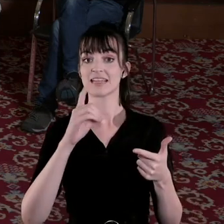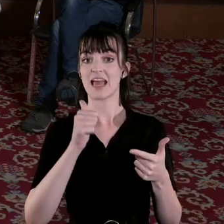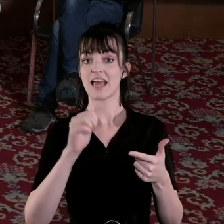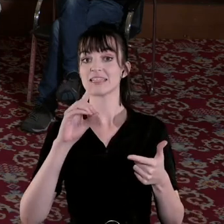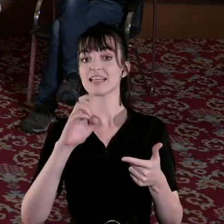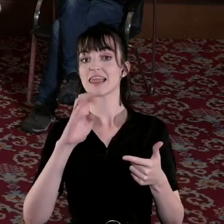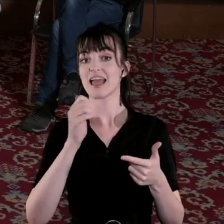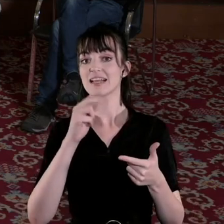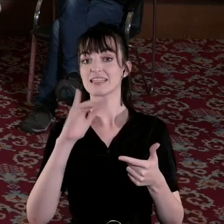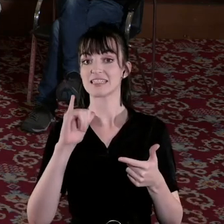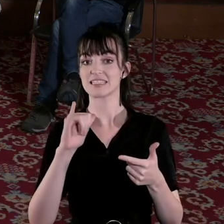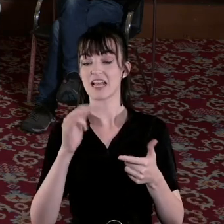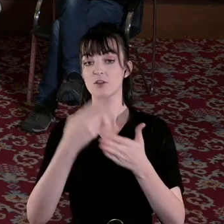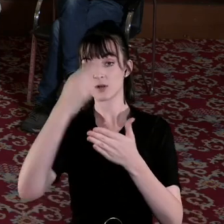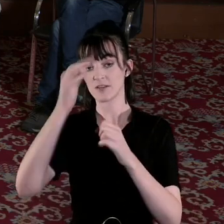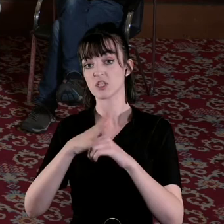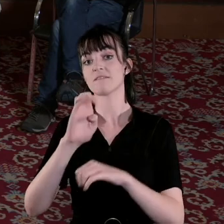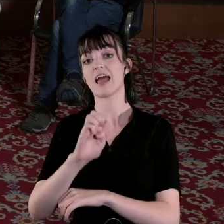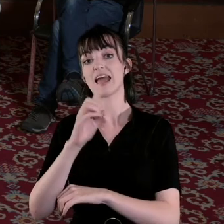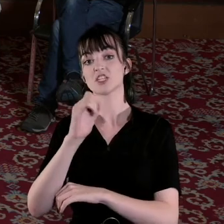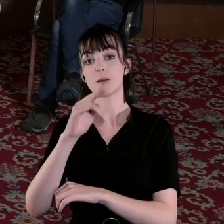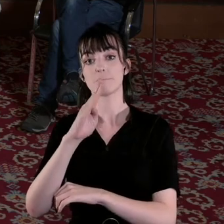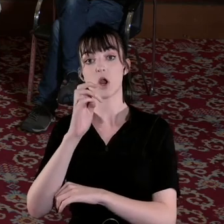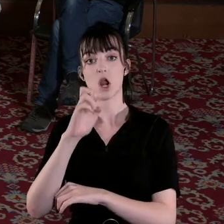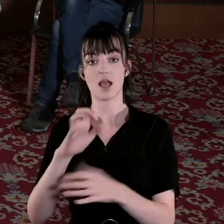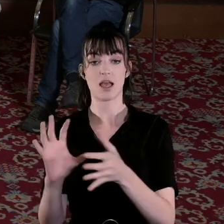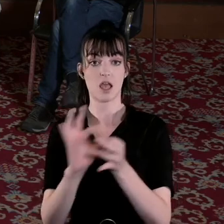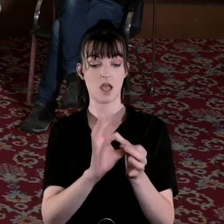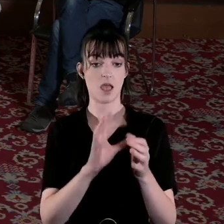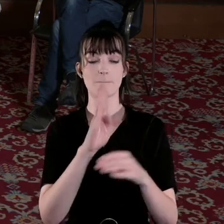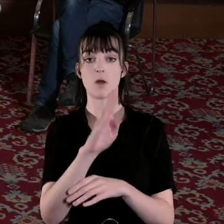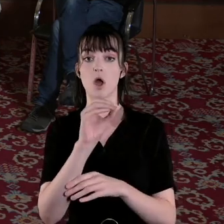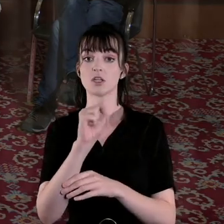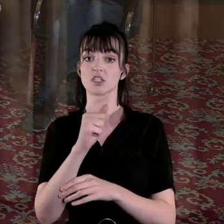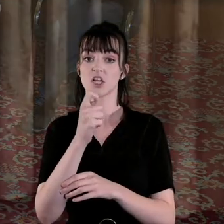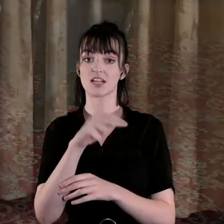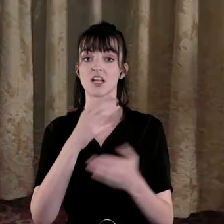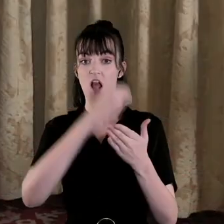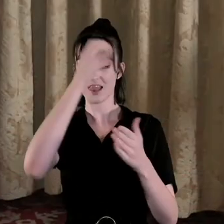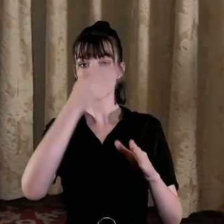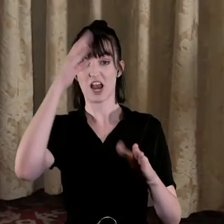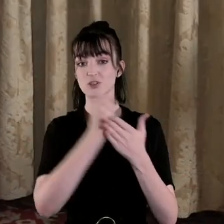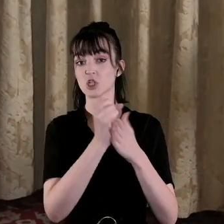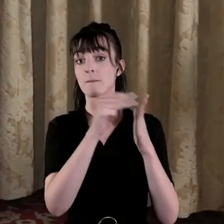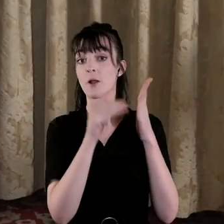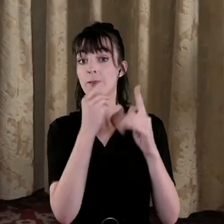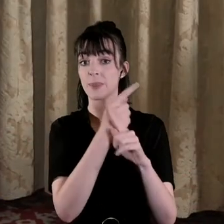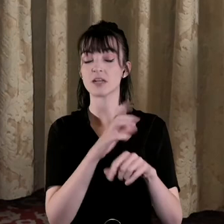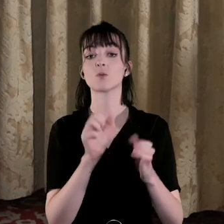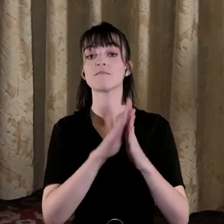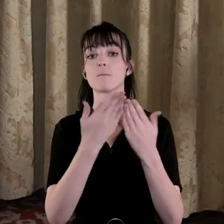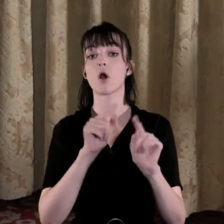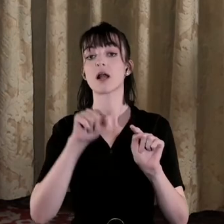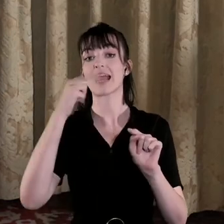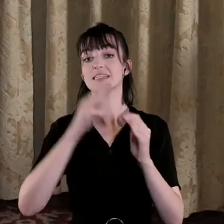at the University of Edinburgh with Boston College the Irish studies program there and we have a big book coming out next May